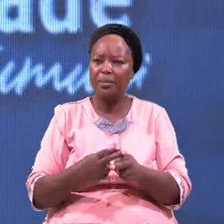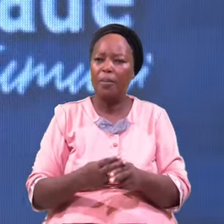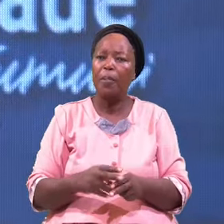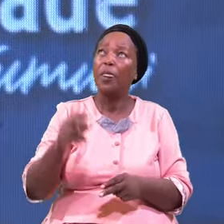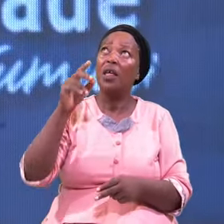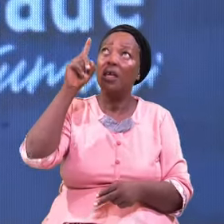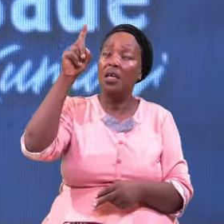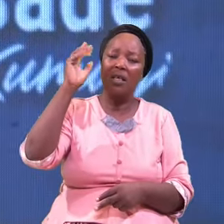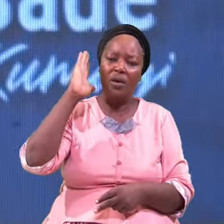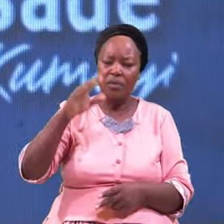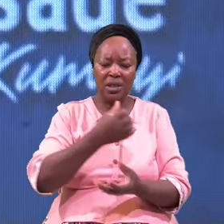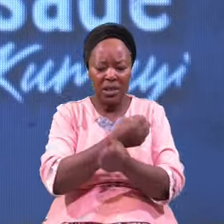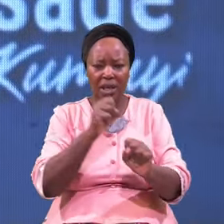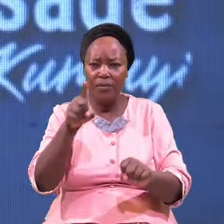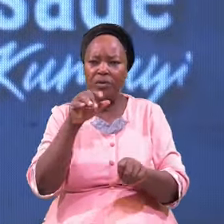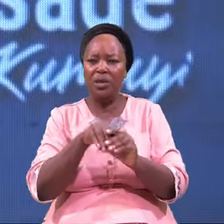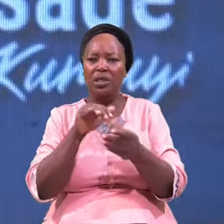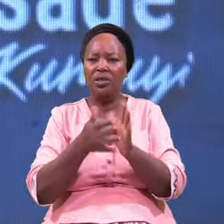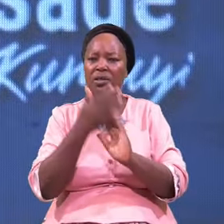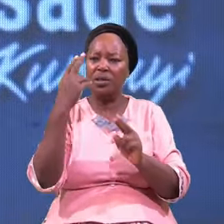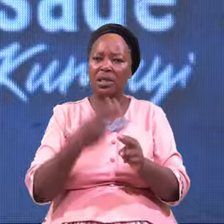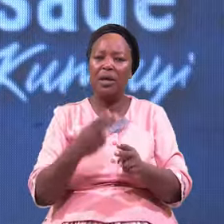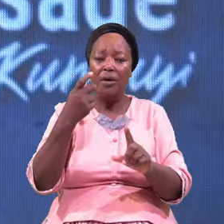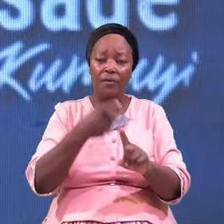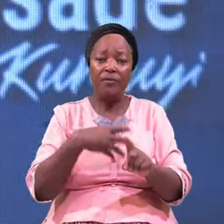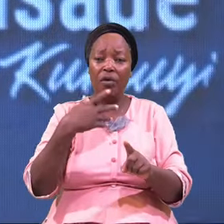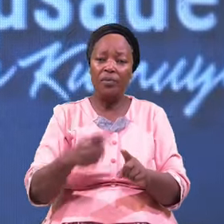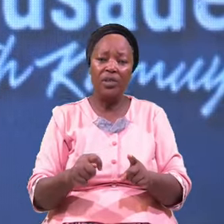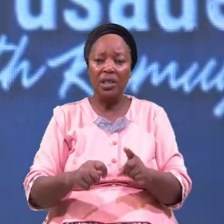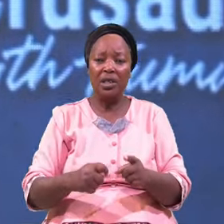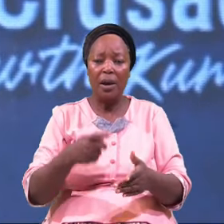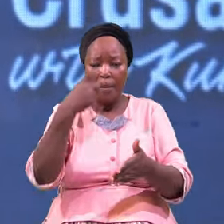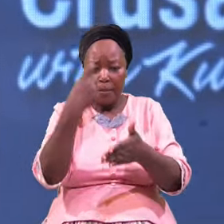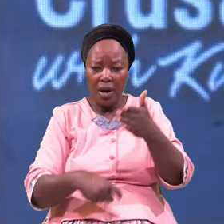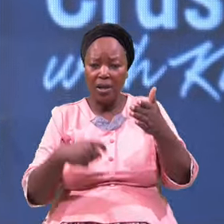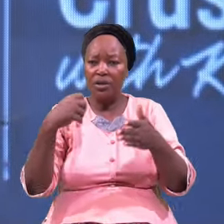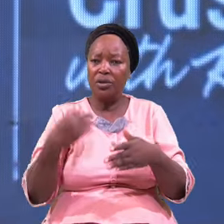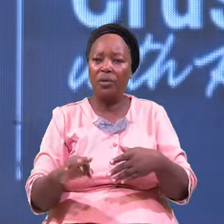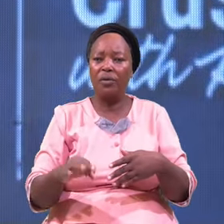Will Save You From The Penalty Of Hell